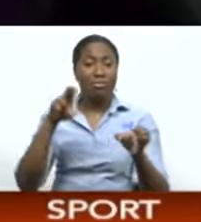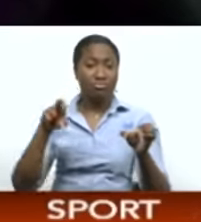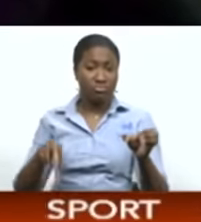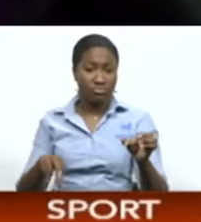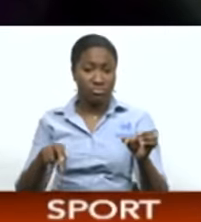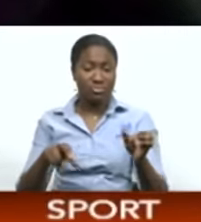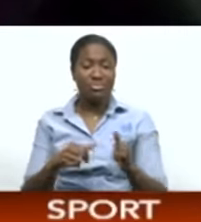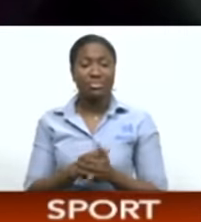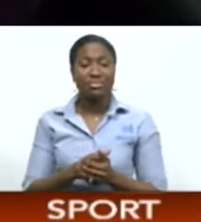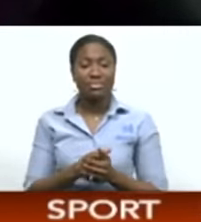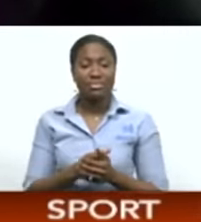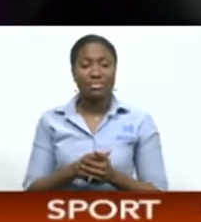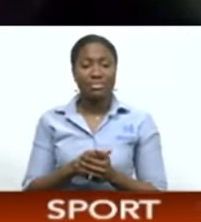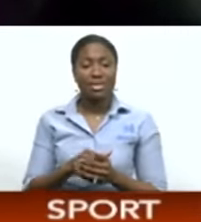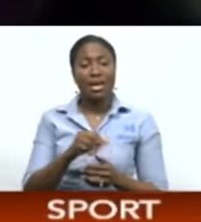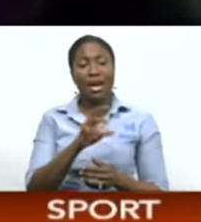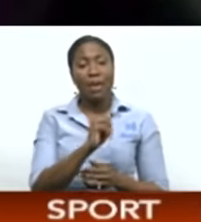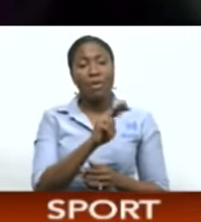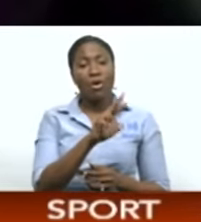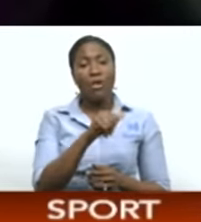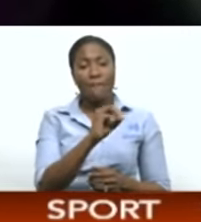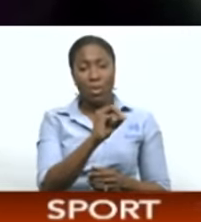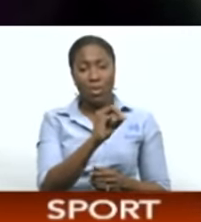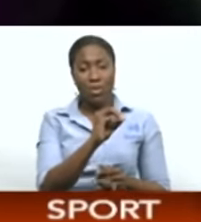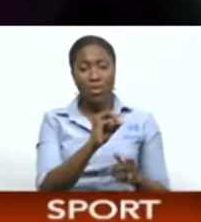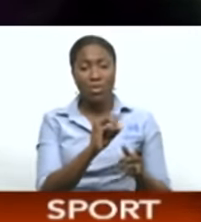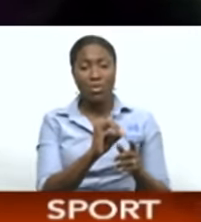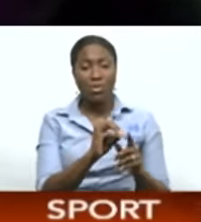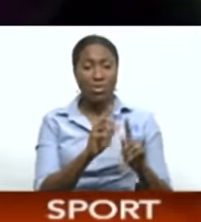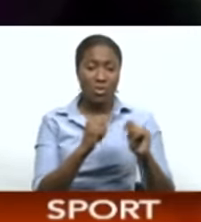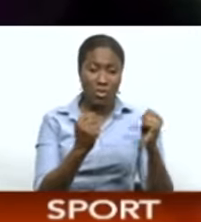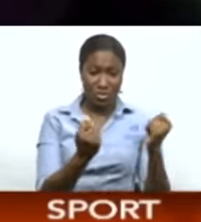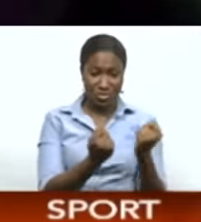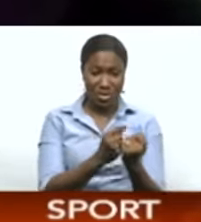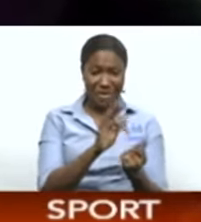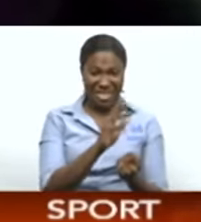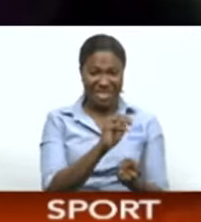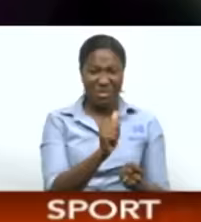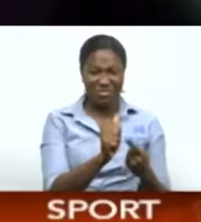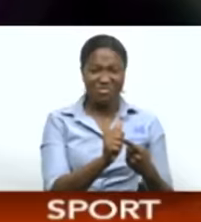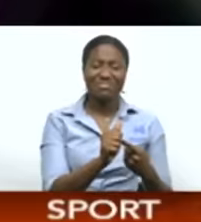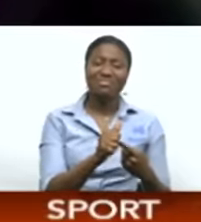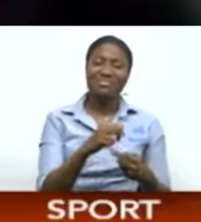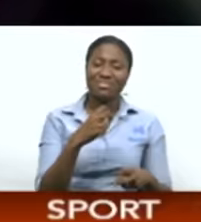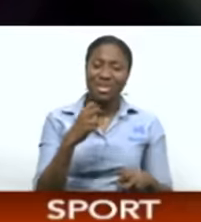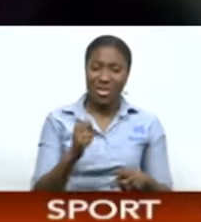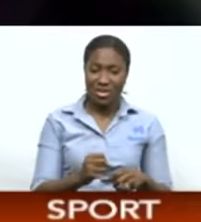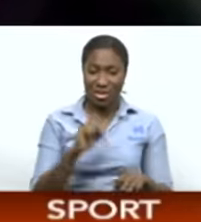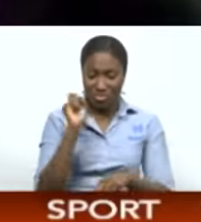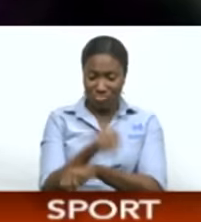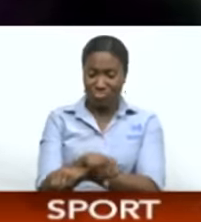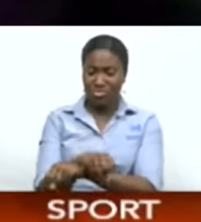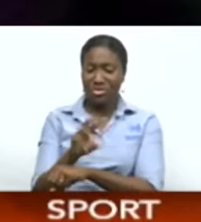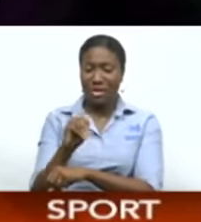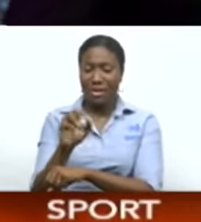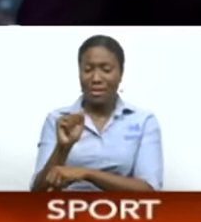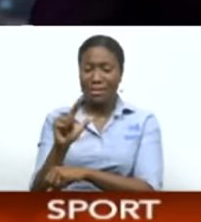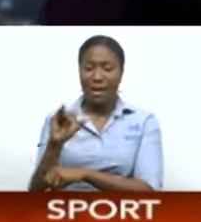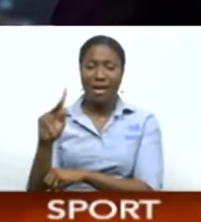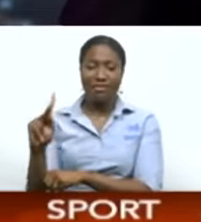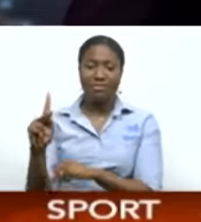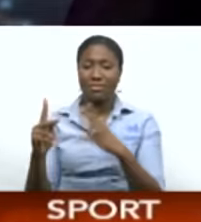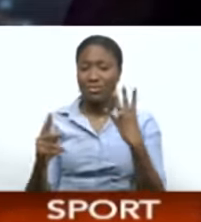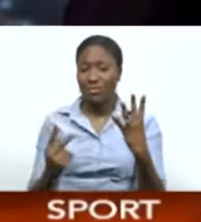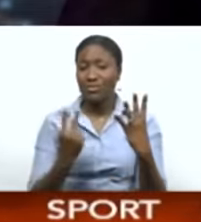Pack. The boys from Mukurrapo Road did so with a hard fourth win, fourth win, rather, 4-2 over Malik's secondary at